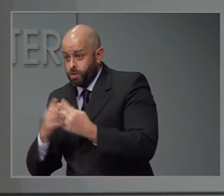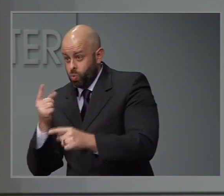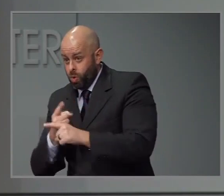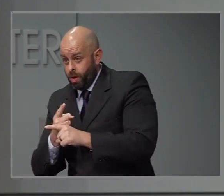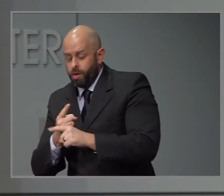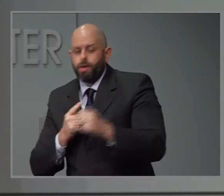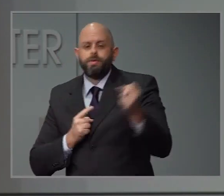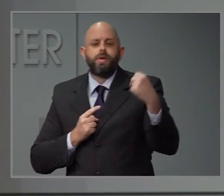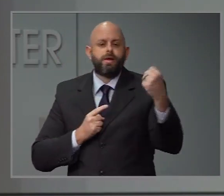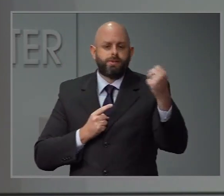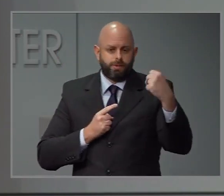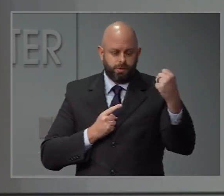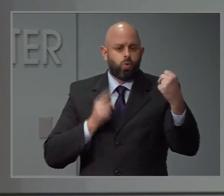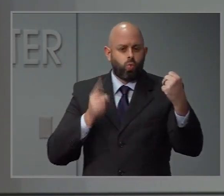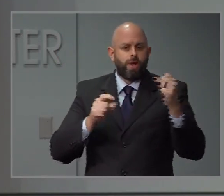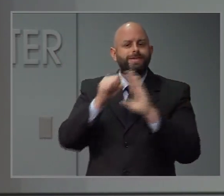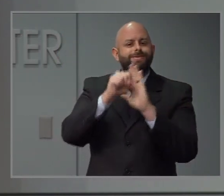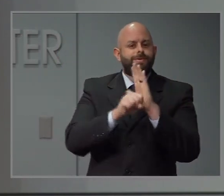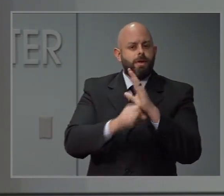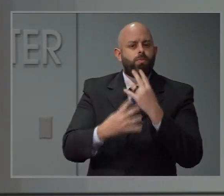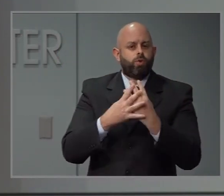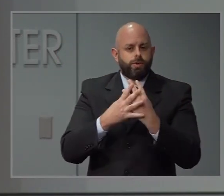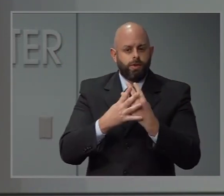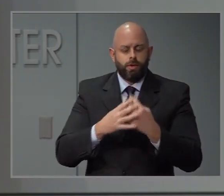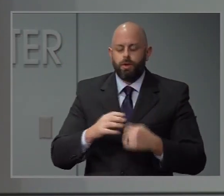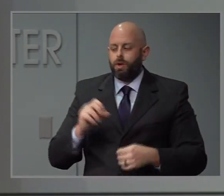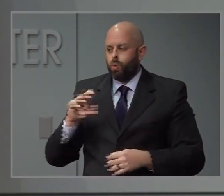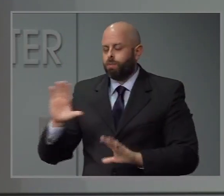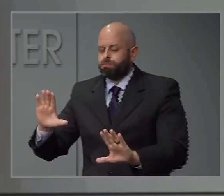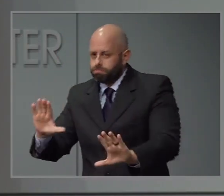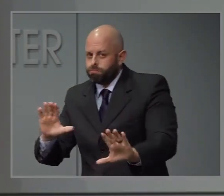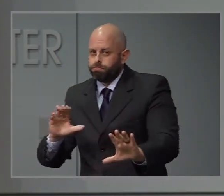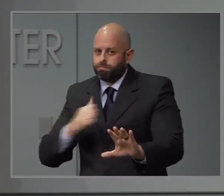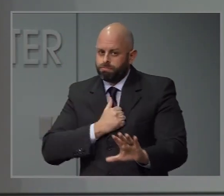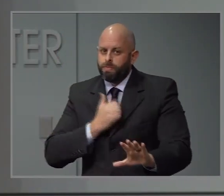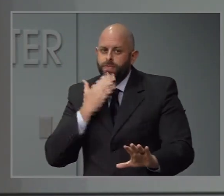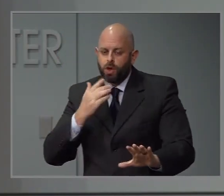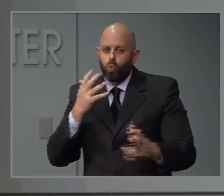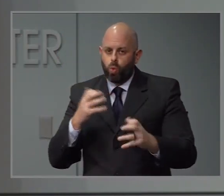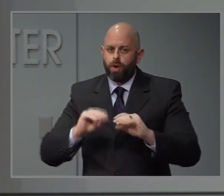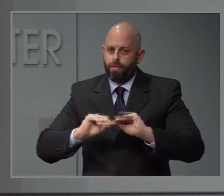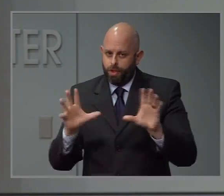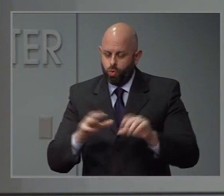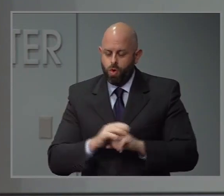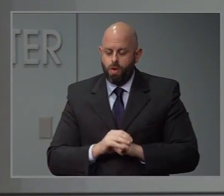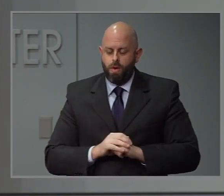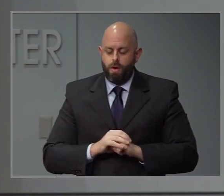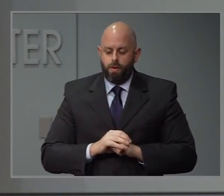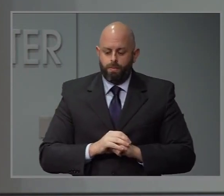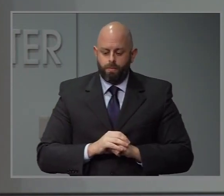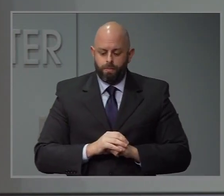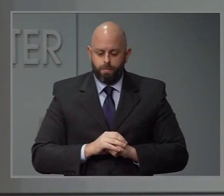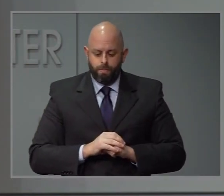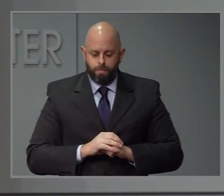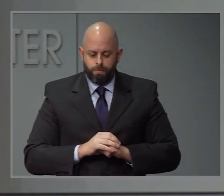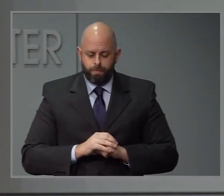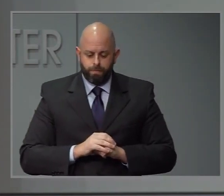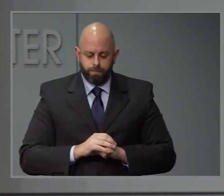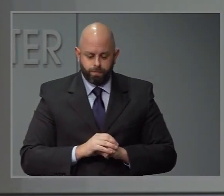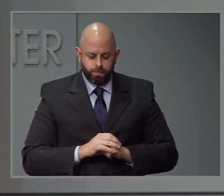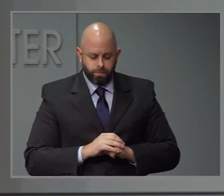Yes. Sorry. Okay. State prisons. State prisons. Sorry. I just want to make sure I was clarifying. So generally, testing